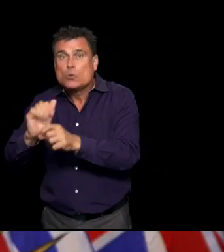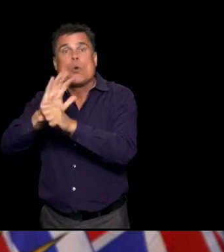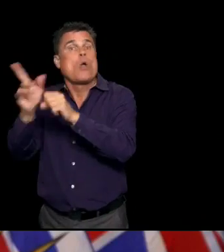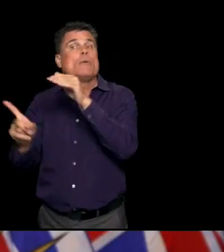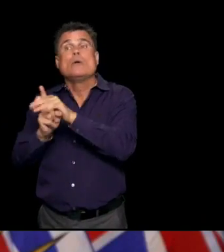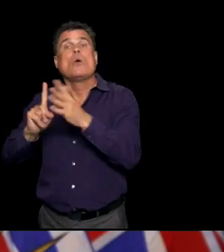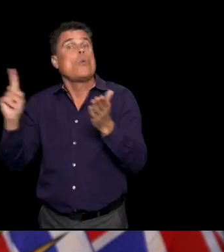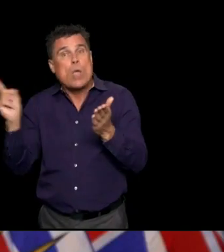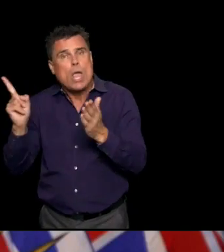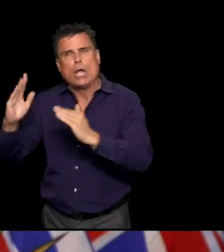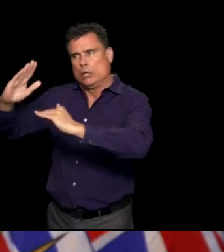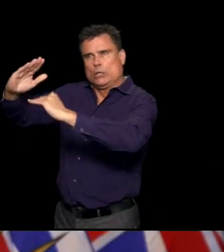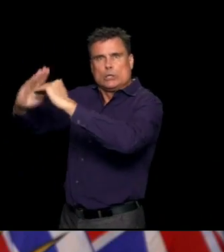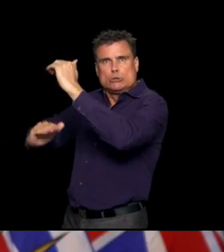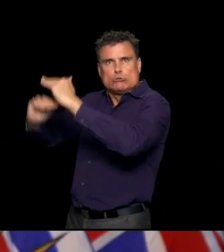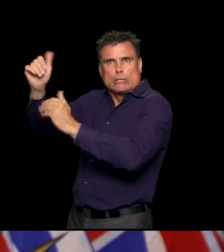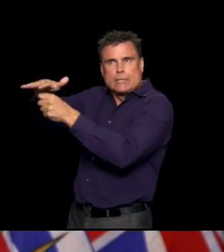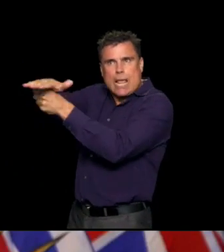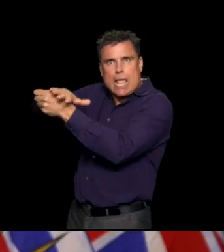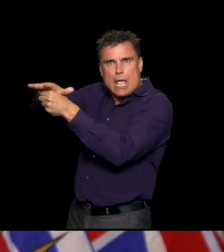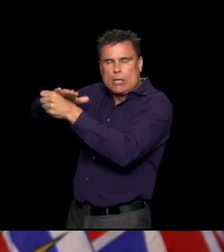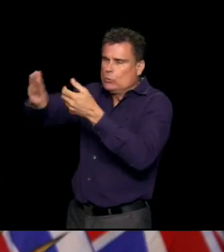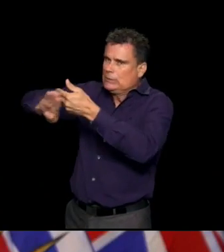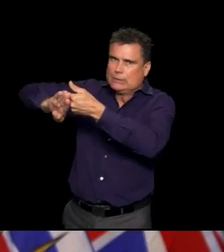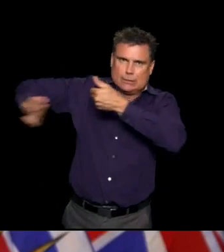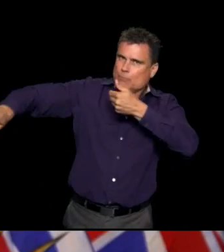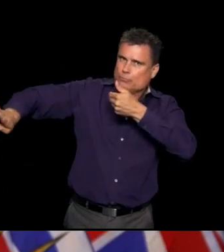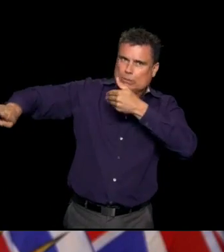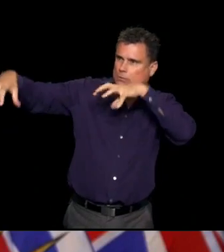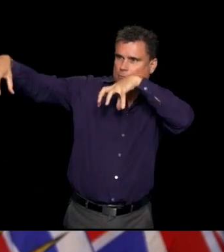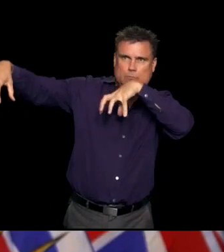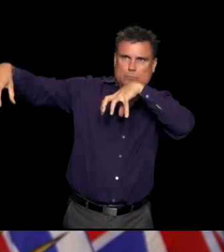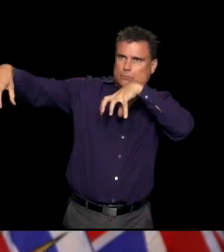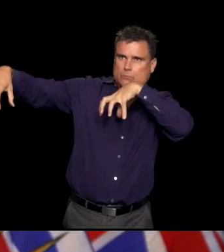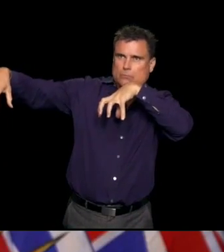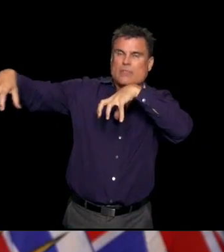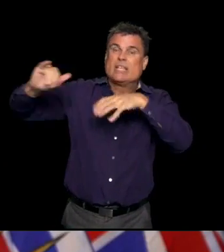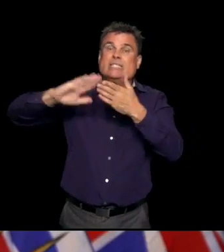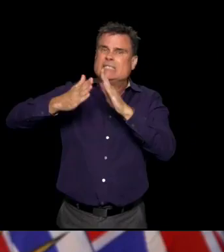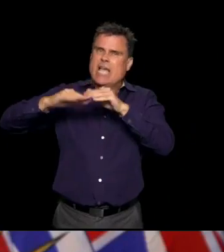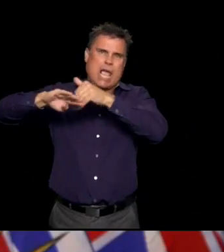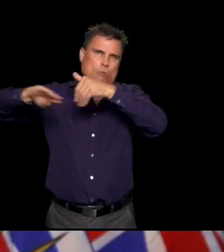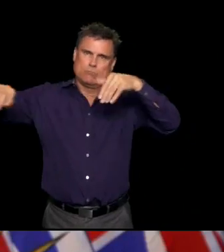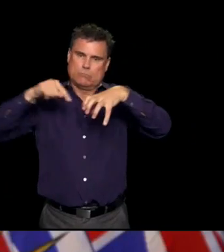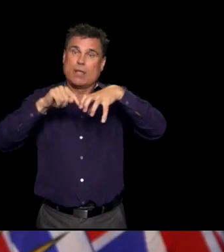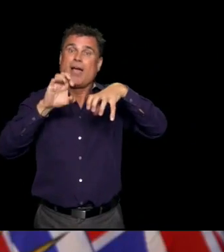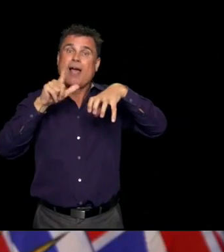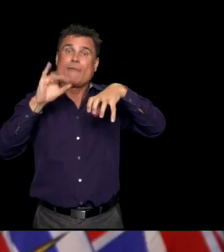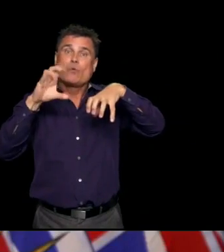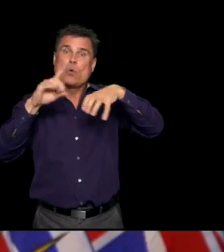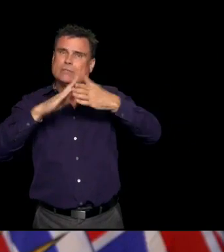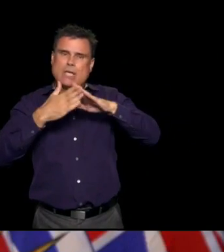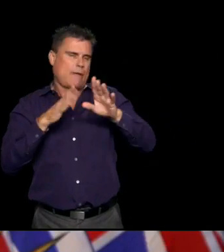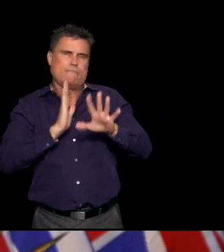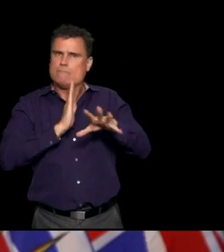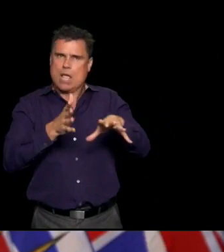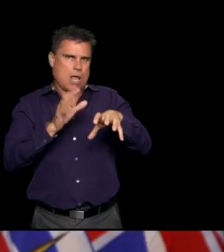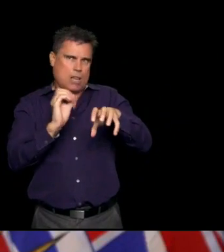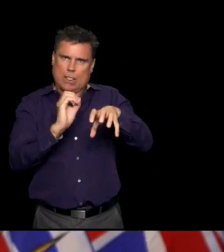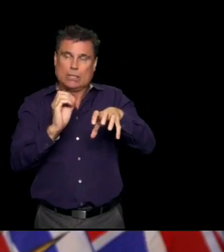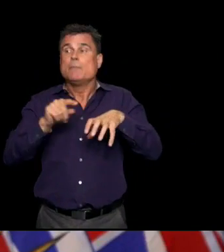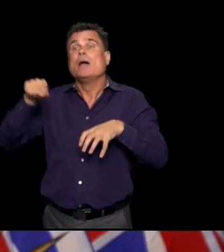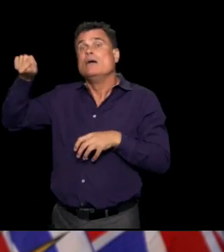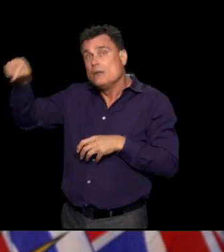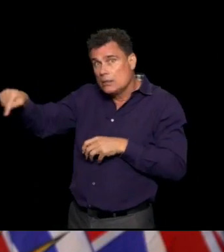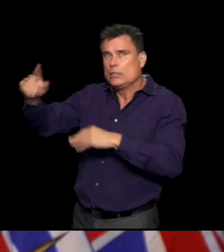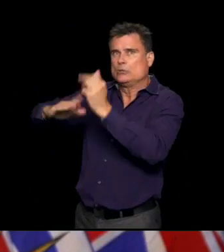And as you're aware, we have industrial camp regulations that have been adjusted for COVID-19. So, those were being followed